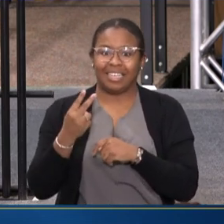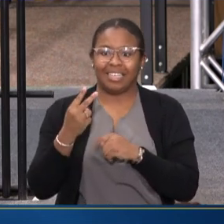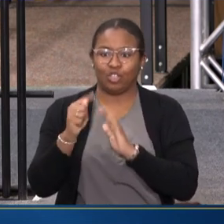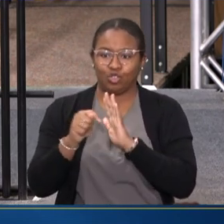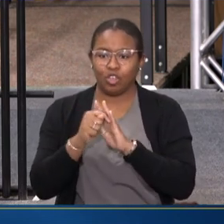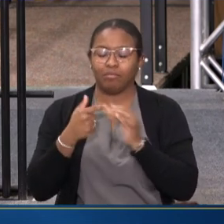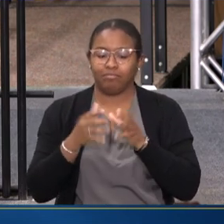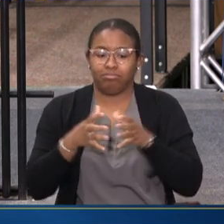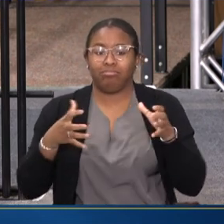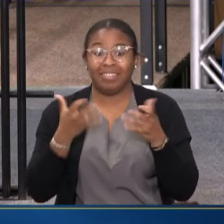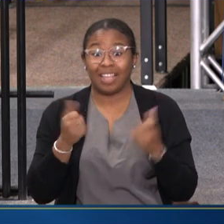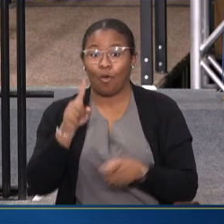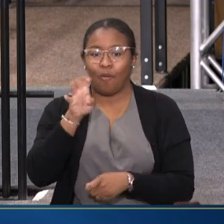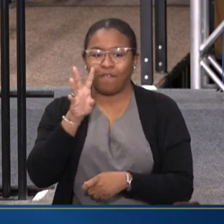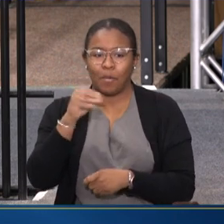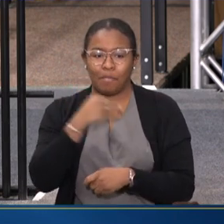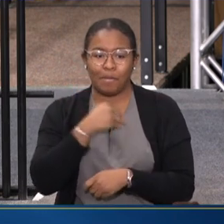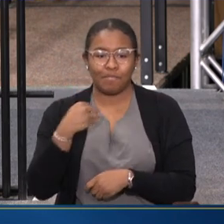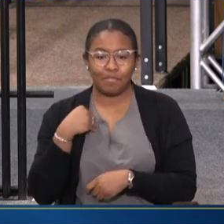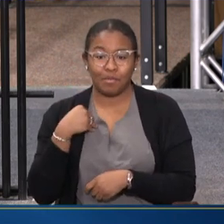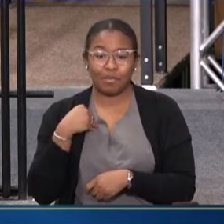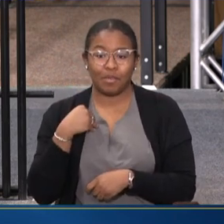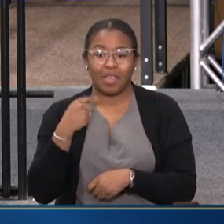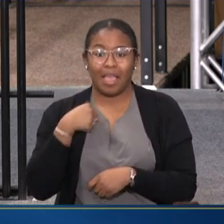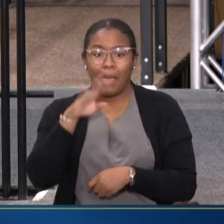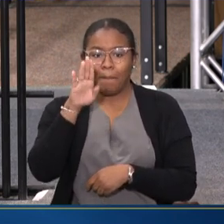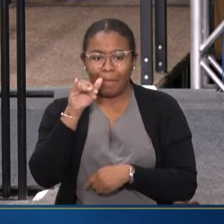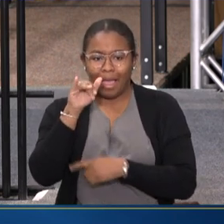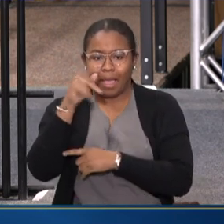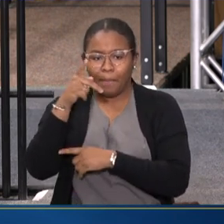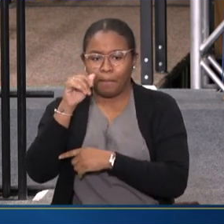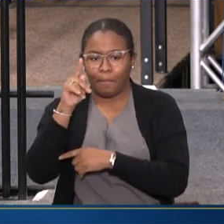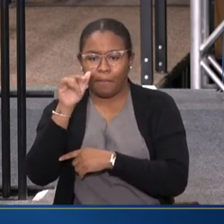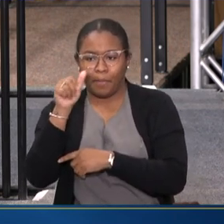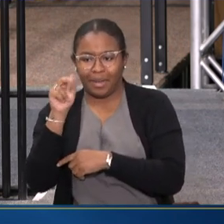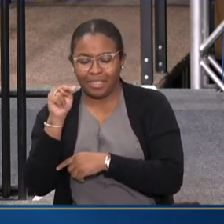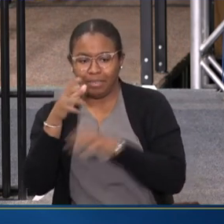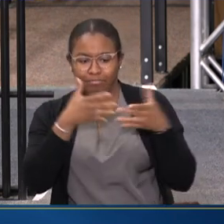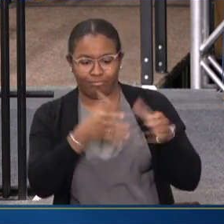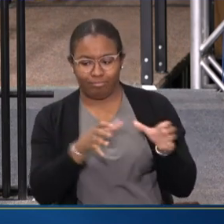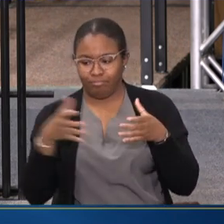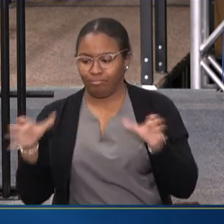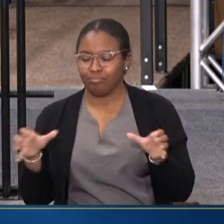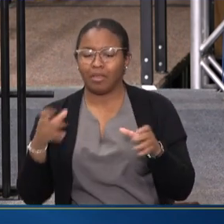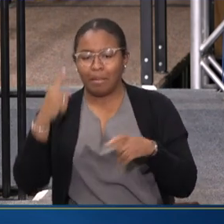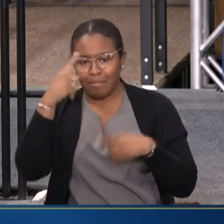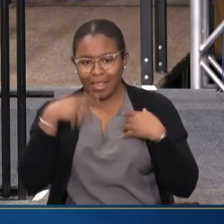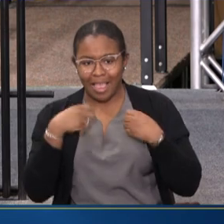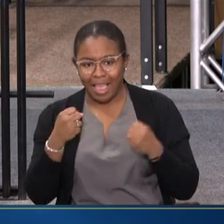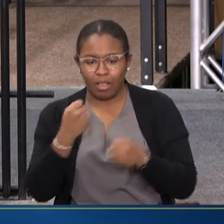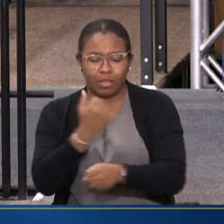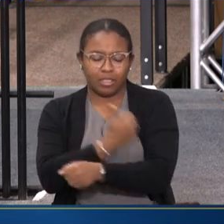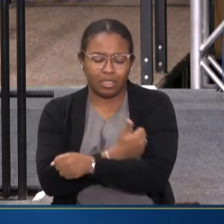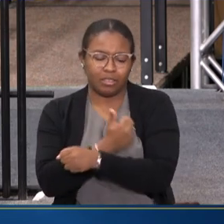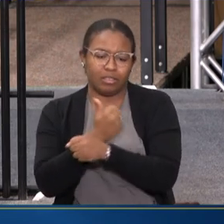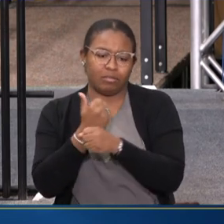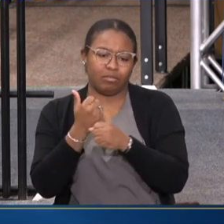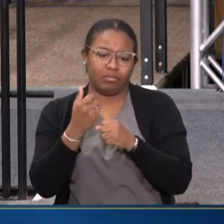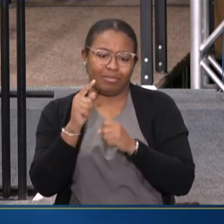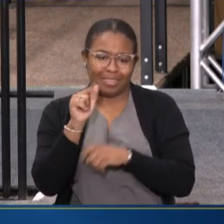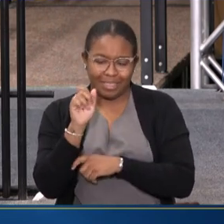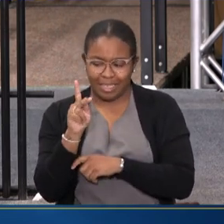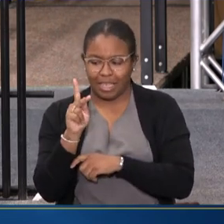I'VE GOT NOW 140 MEMBERS IN OUR BIPARTISAN MENTAL HEALTH AND SUBSTANCE USE DISORDER TASK FORCE.